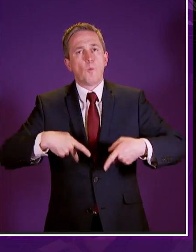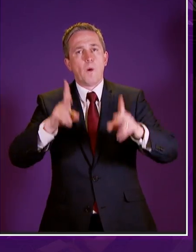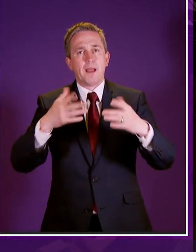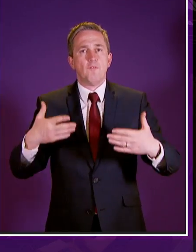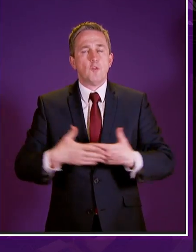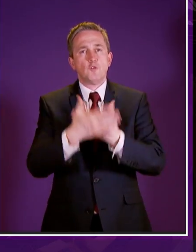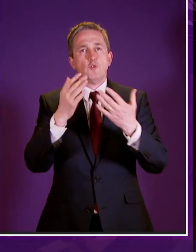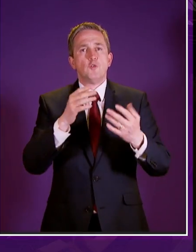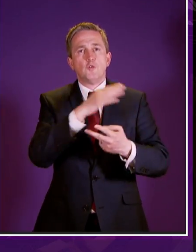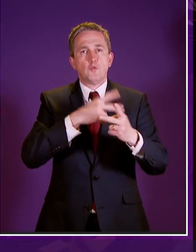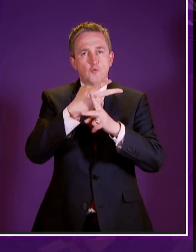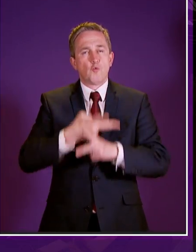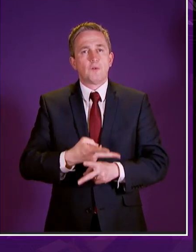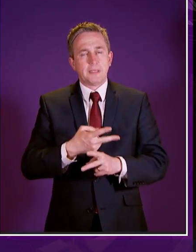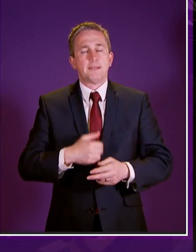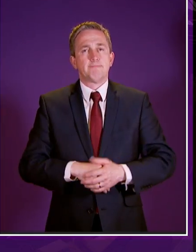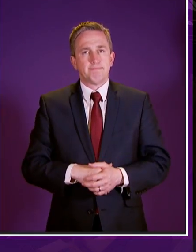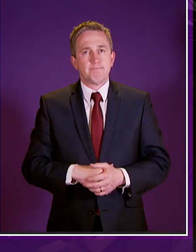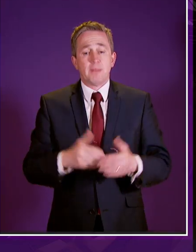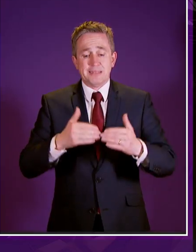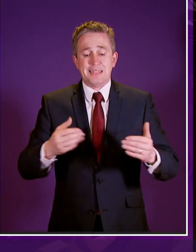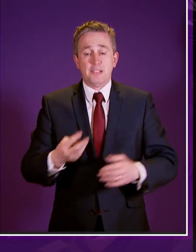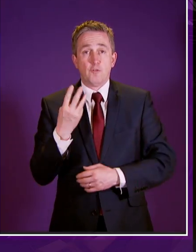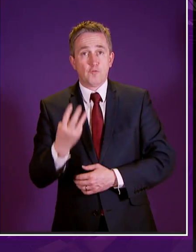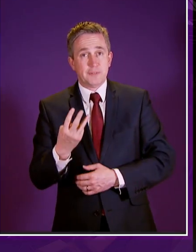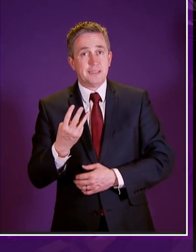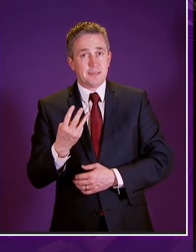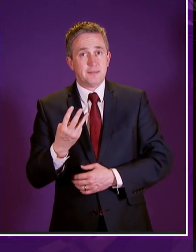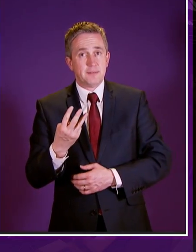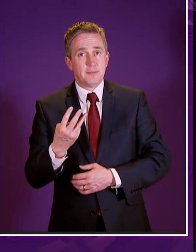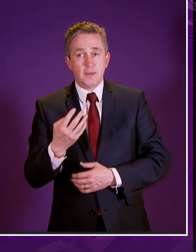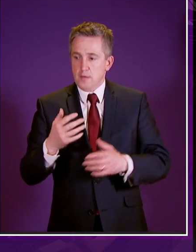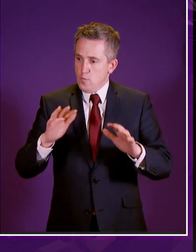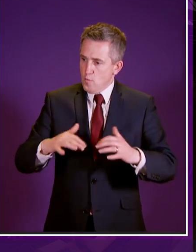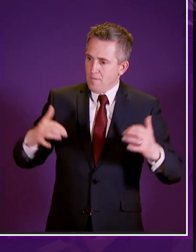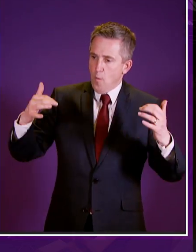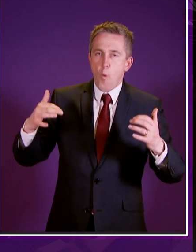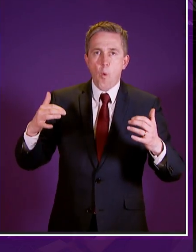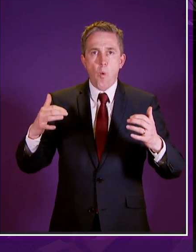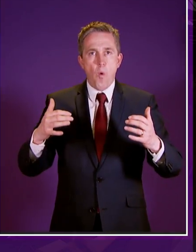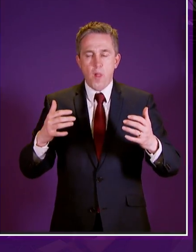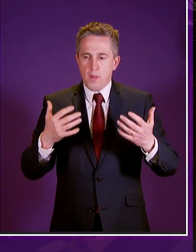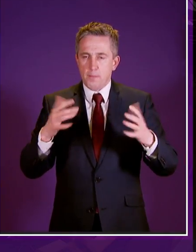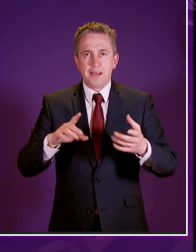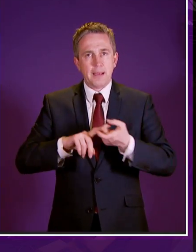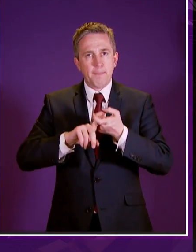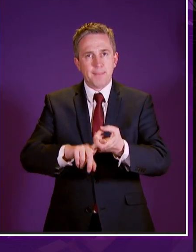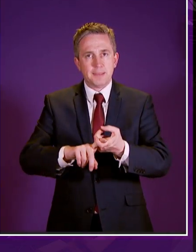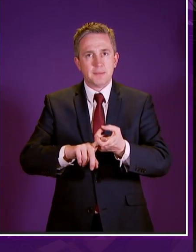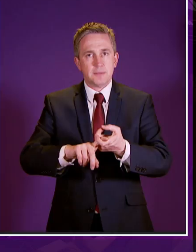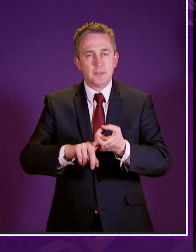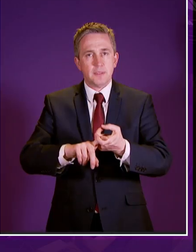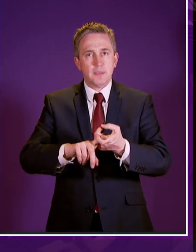again at stage three we on these benches have secured a commitment to work towards